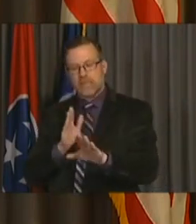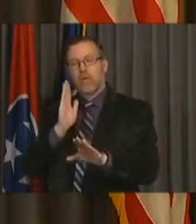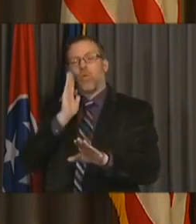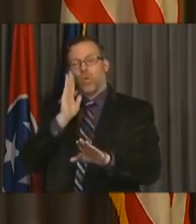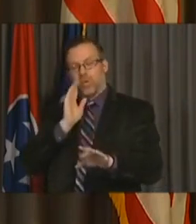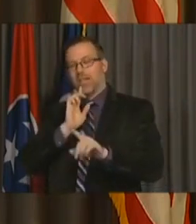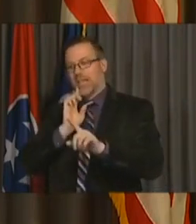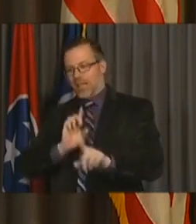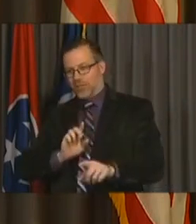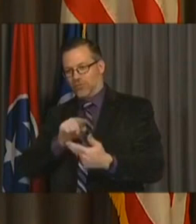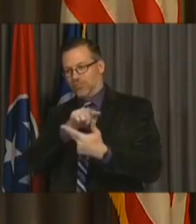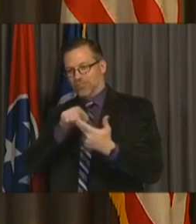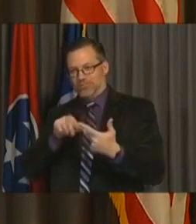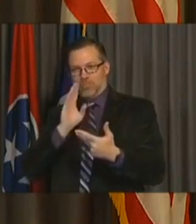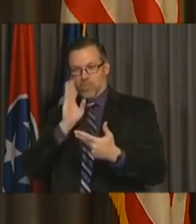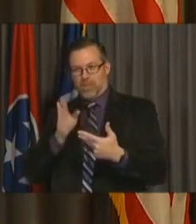addressed.